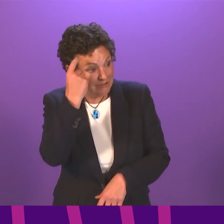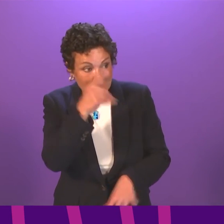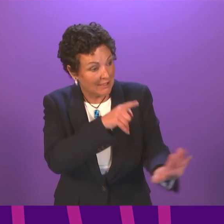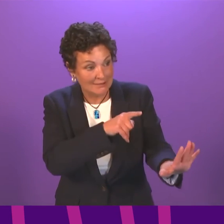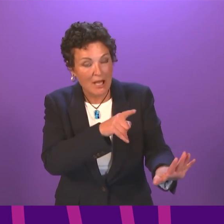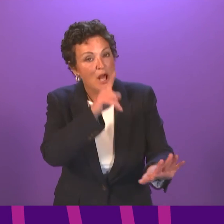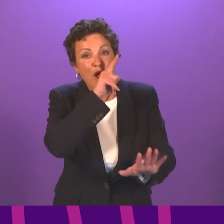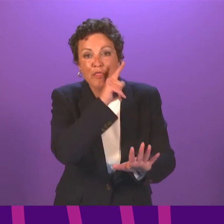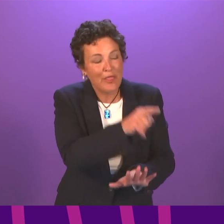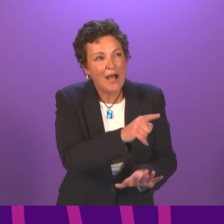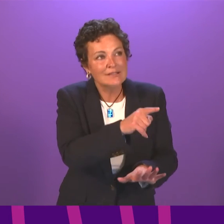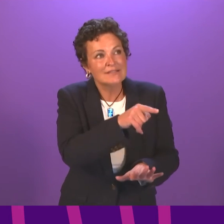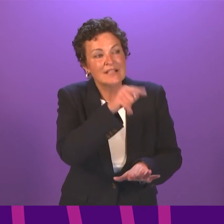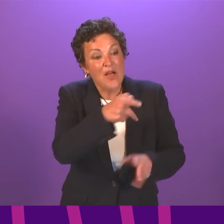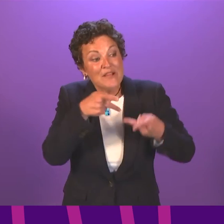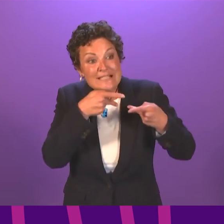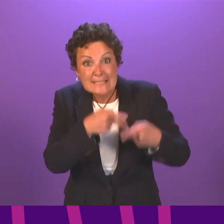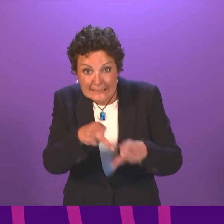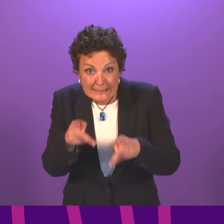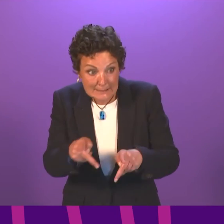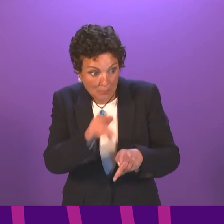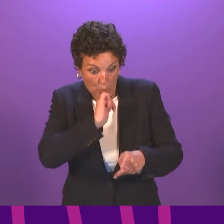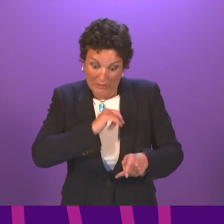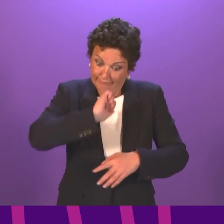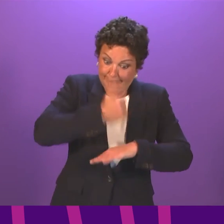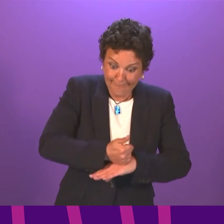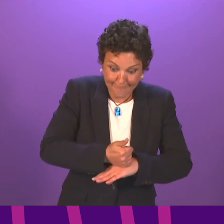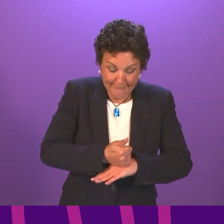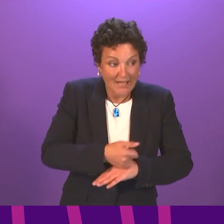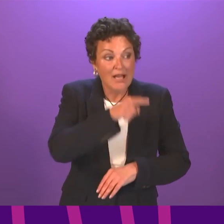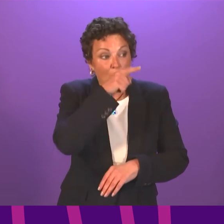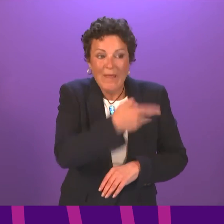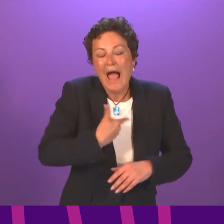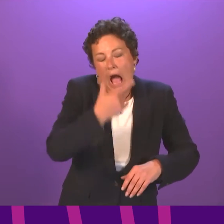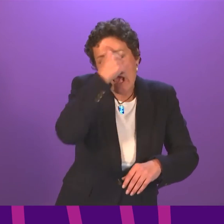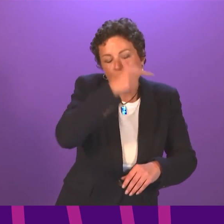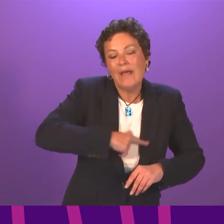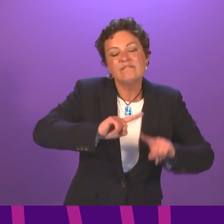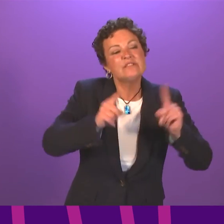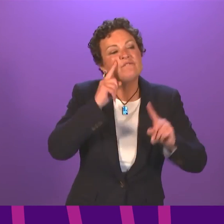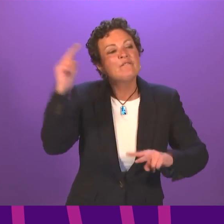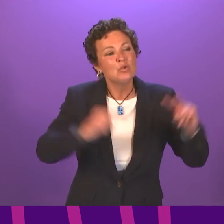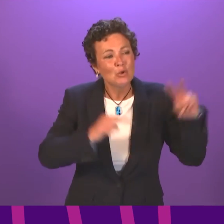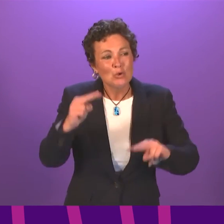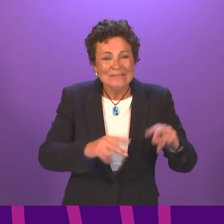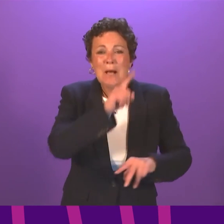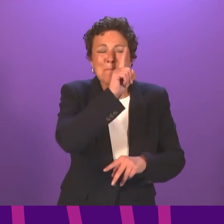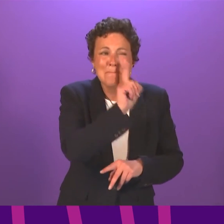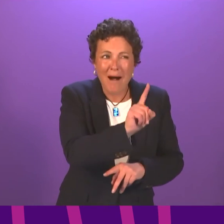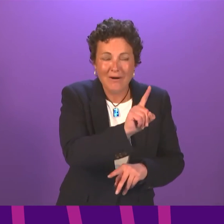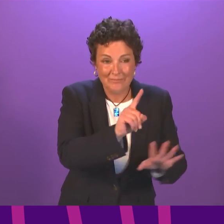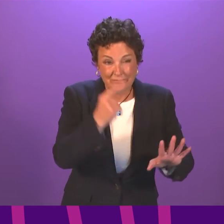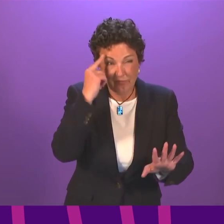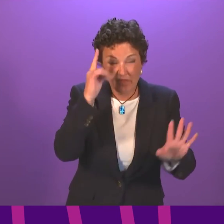question of how the system is recognising that. And I absolutely concede there are differences of opinion on this. But just to be clear about it,